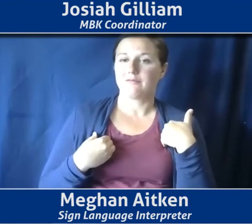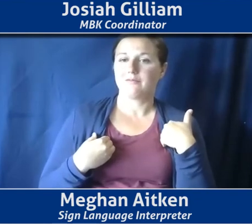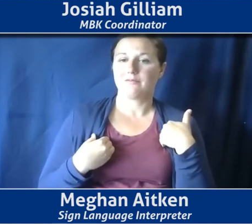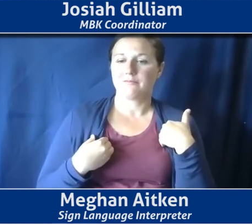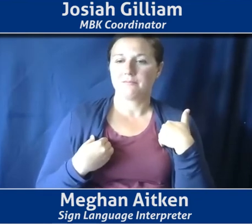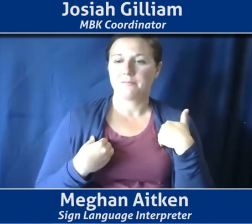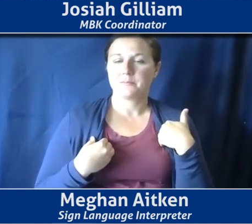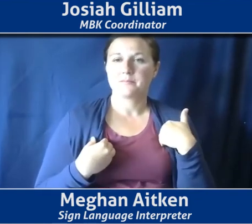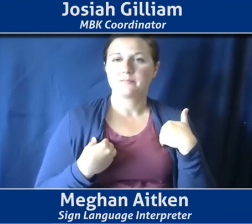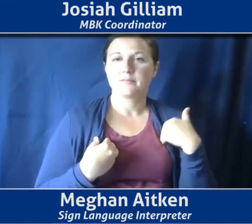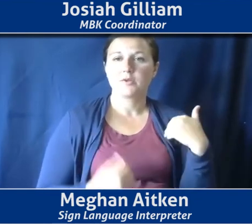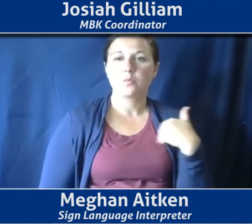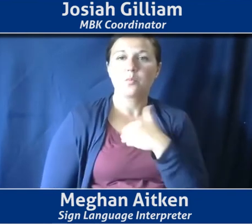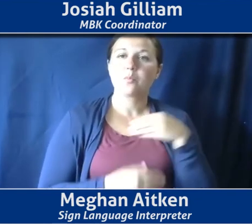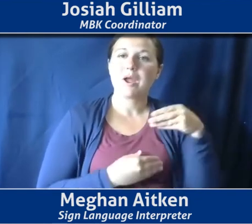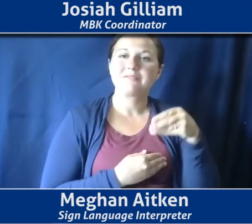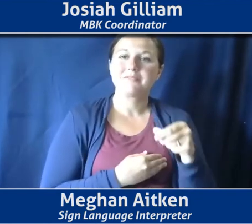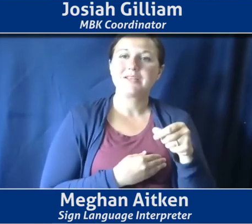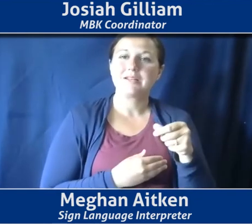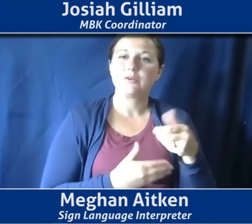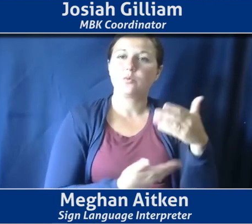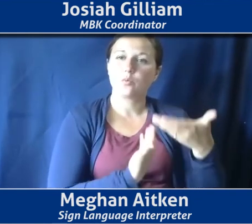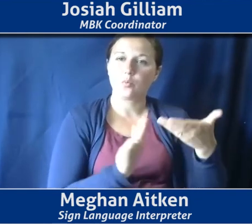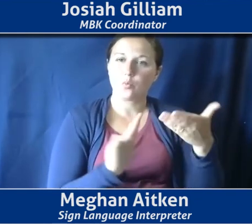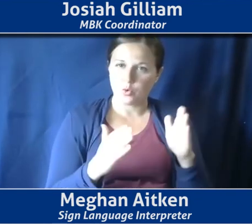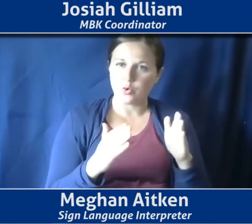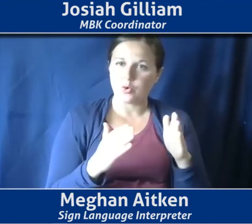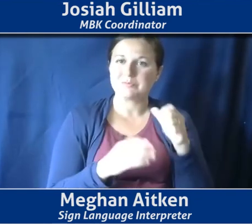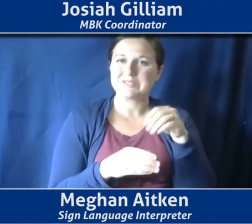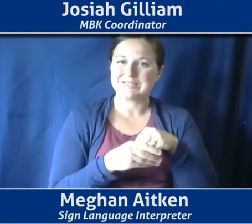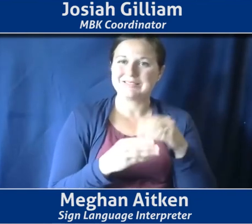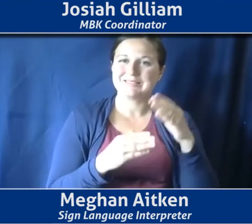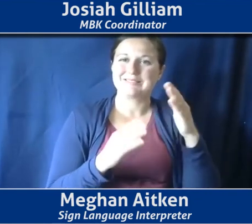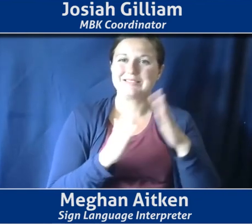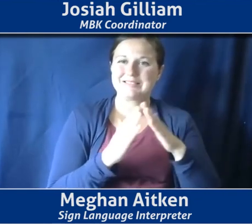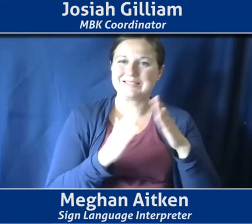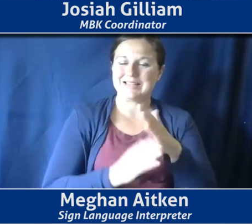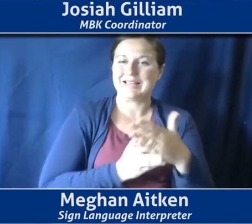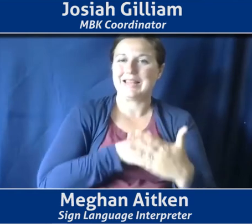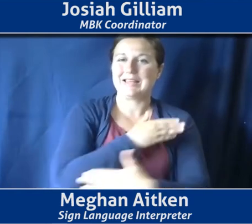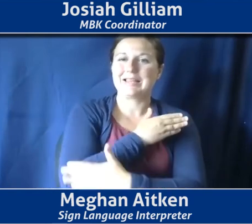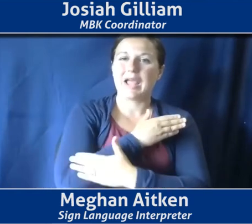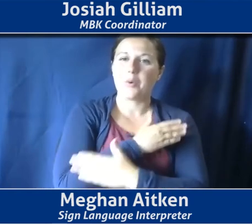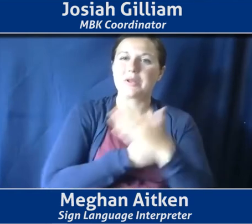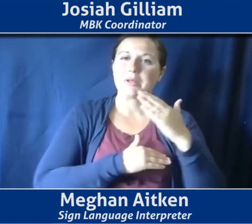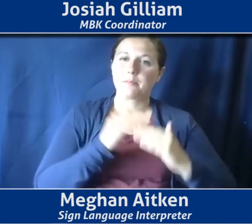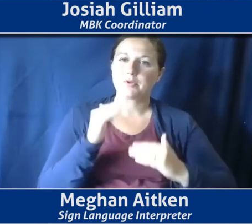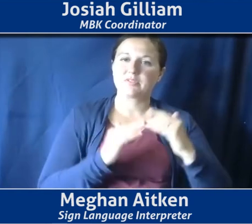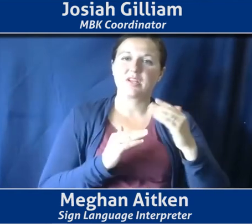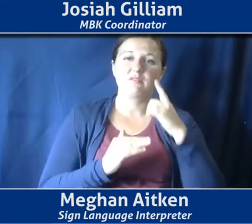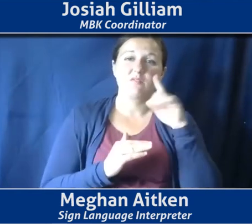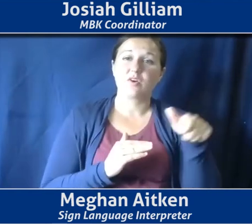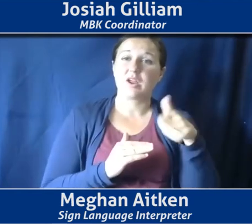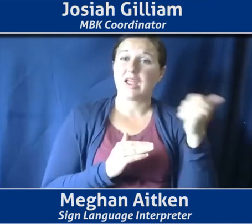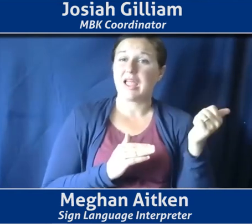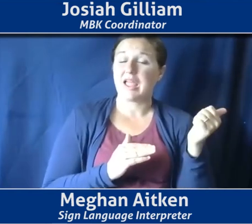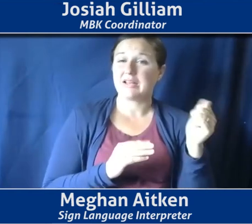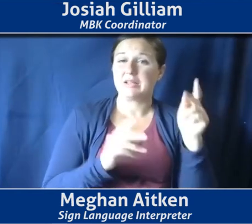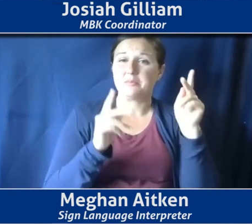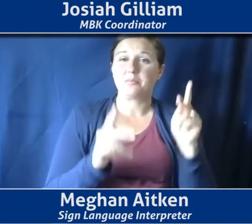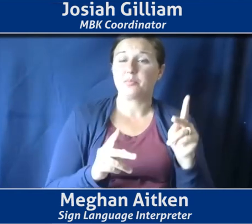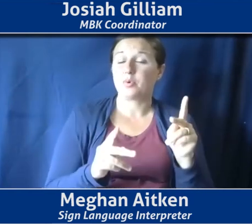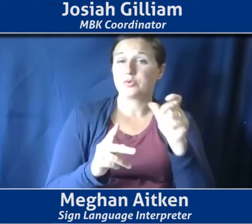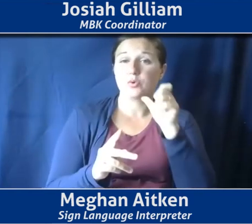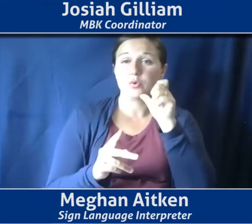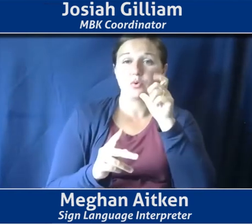that's across the street at 200 Ross street. Um, and those are for any, um, any person that may be, you know, breast or chest beating that